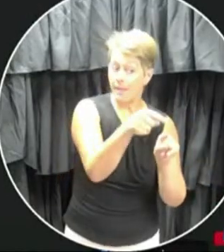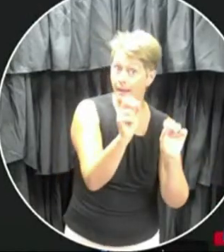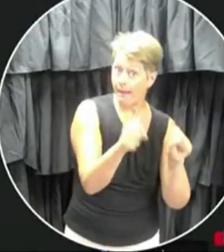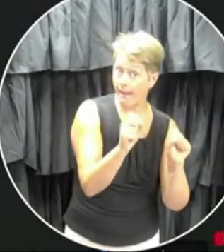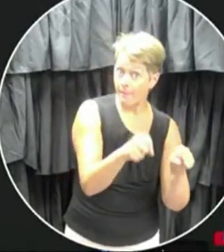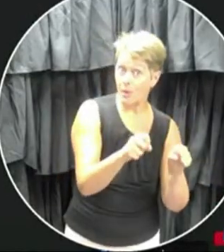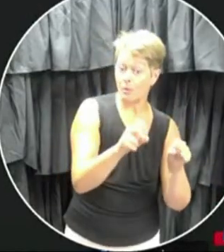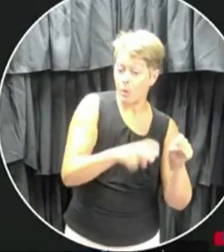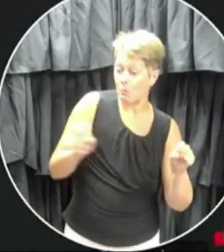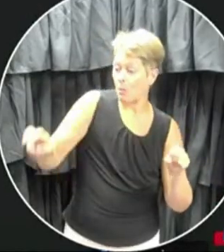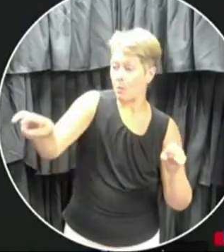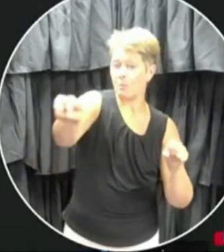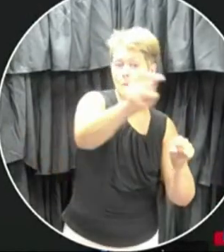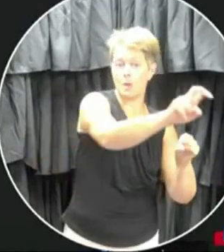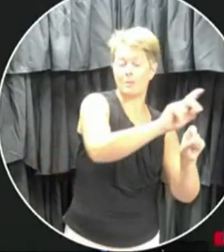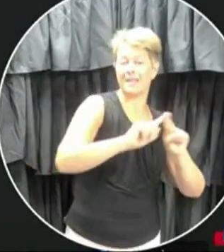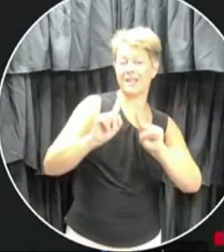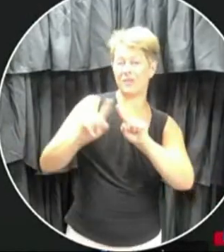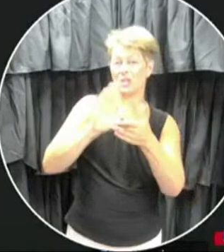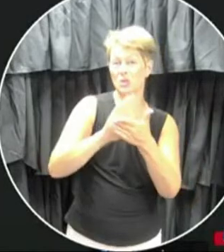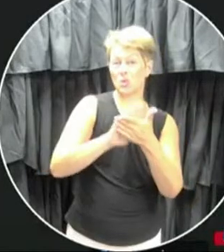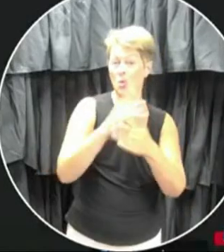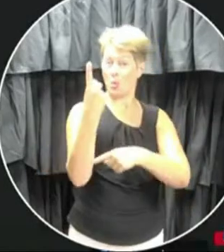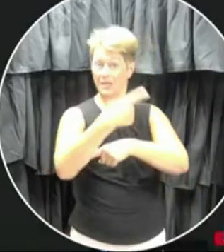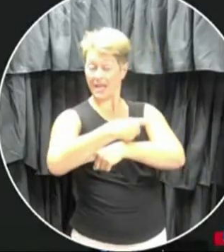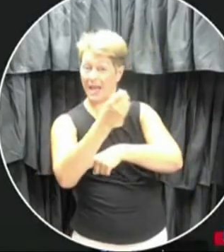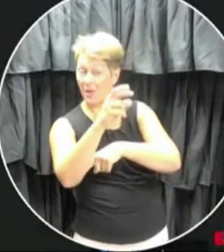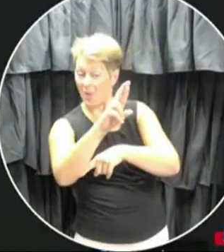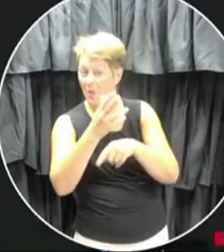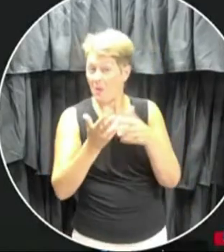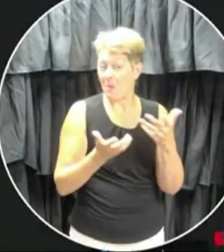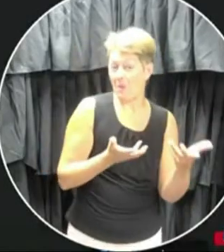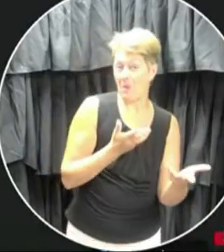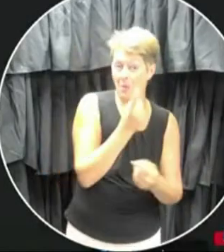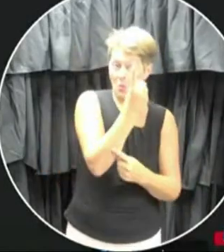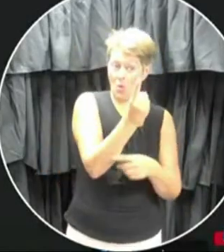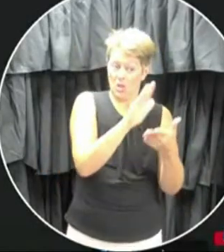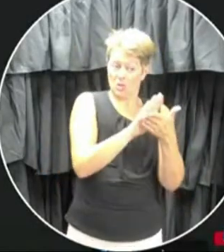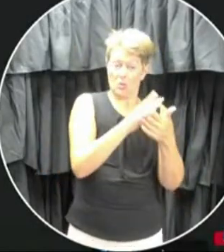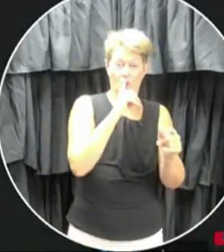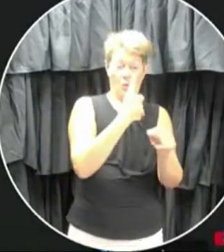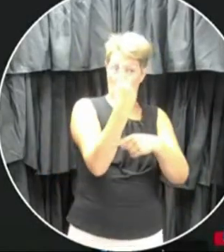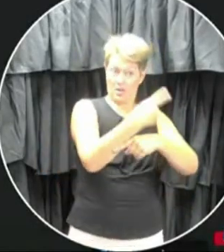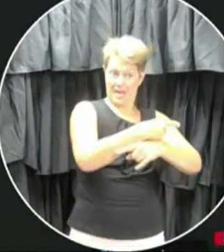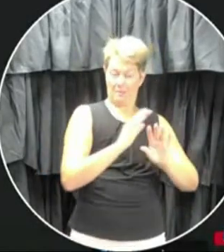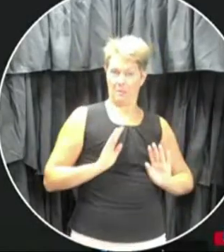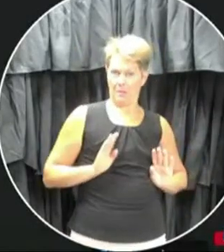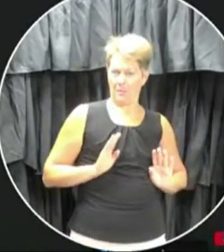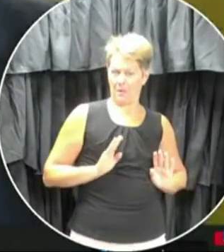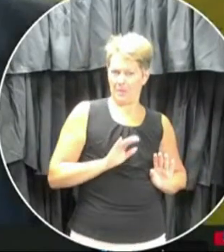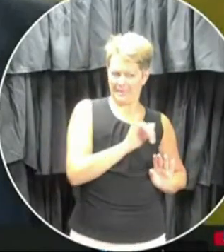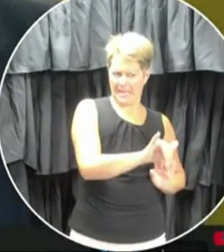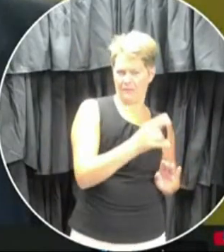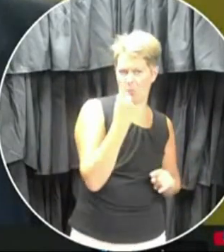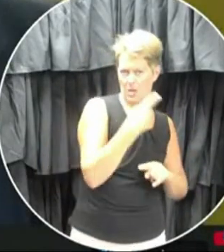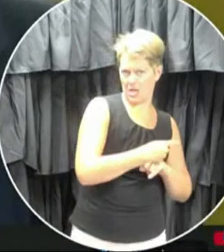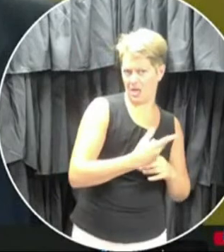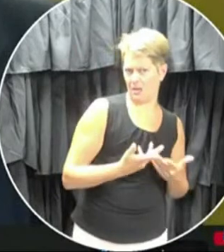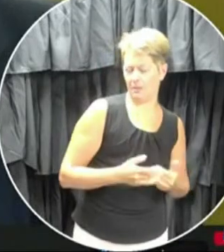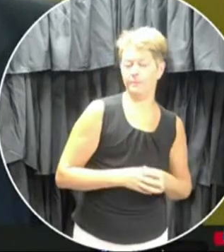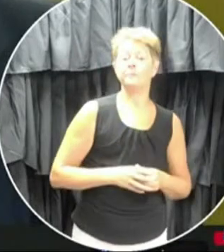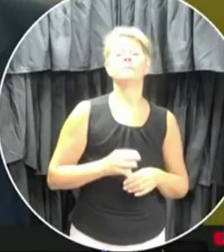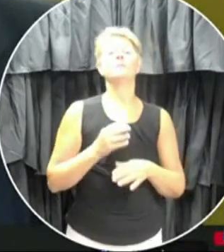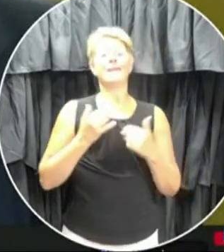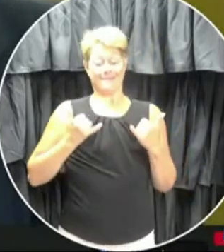to go to different schools in a single day, or are they only to do one school per day? Uh, right now in this